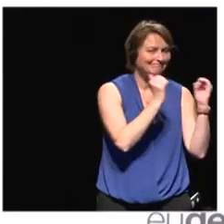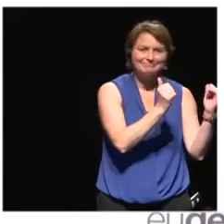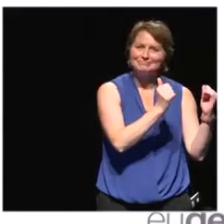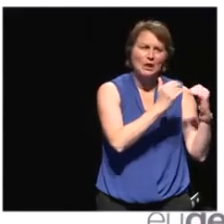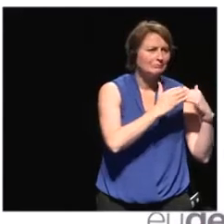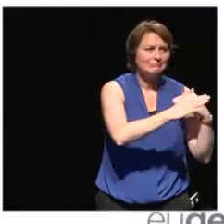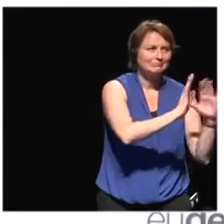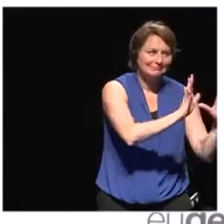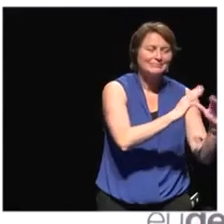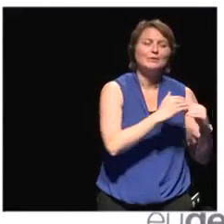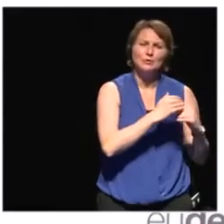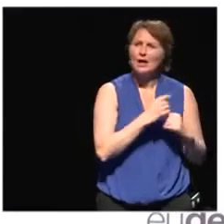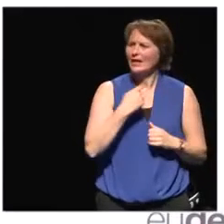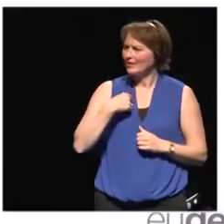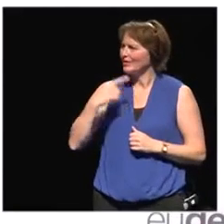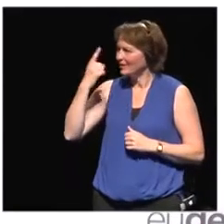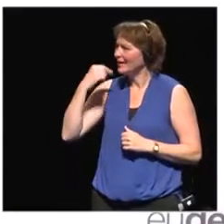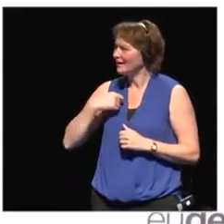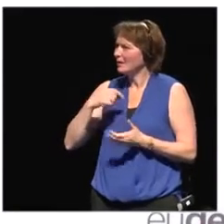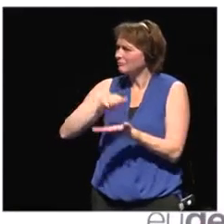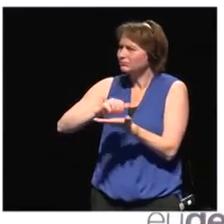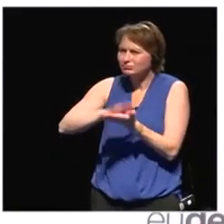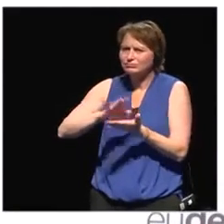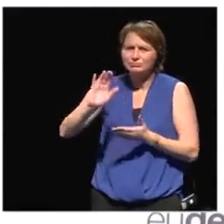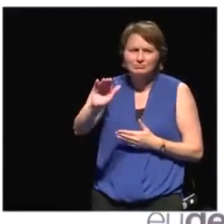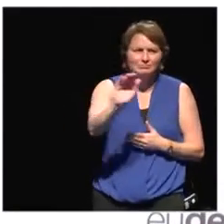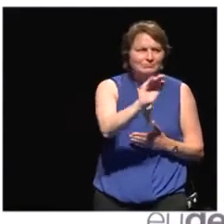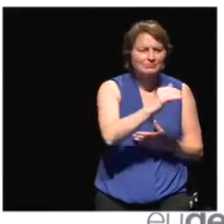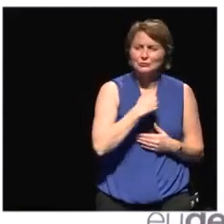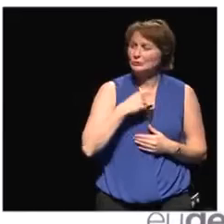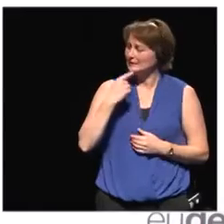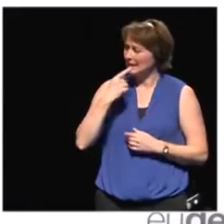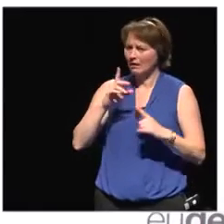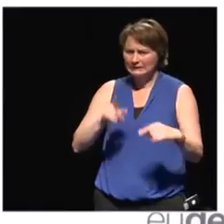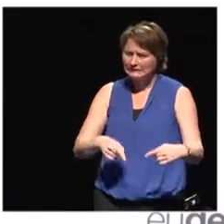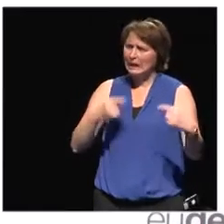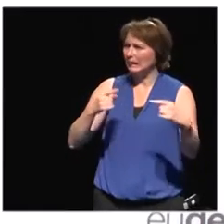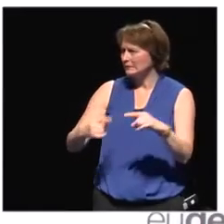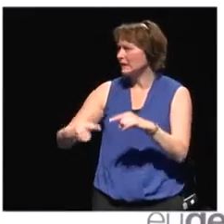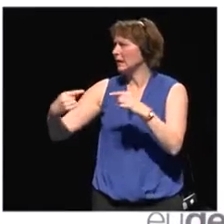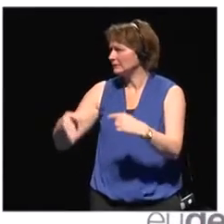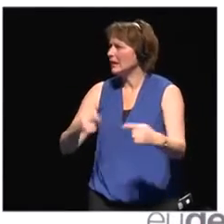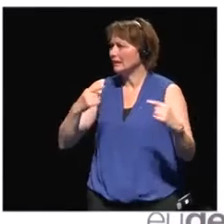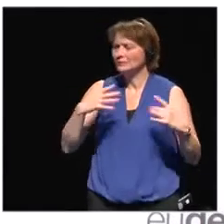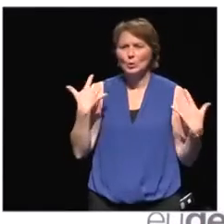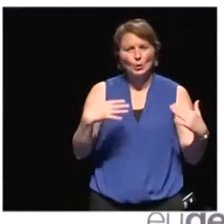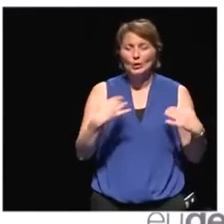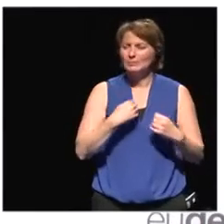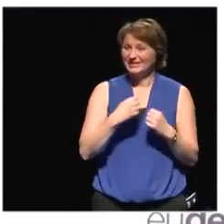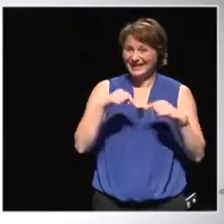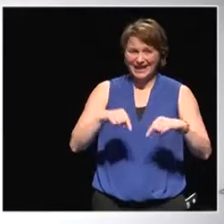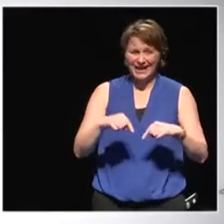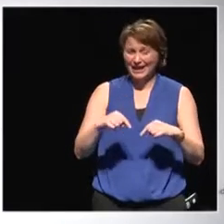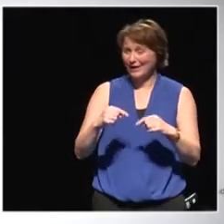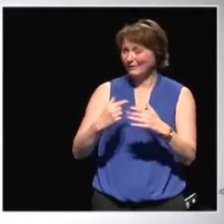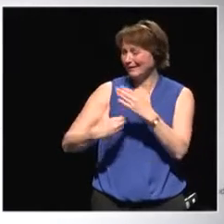continue. But I think we should duly take note of this. And you say it's a challenge. But of course we know that also we have hundreds of years